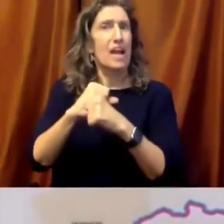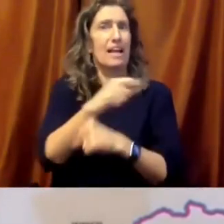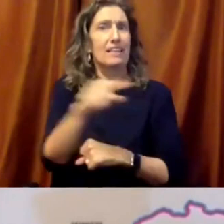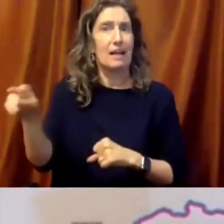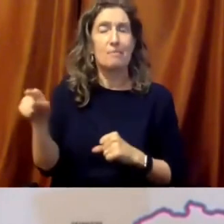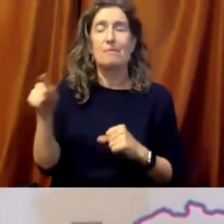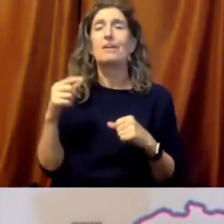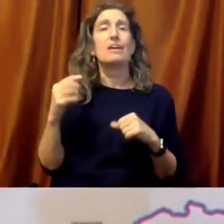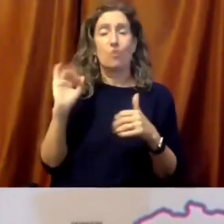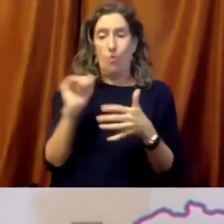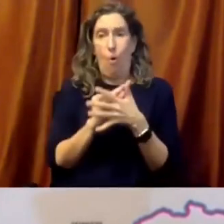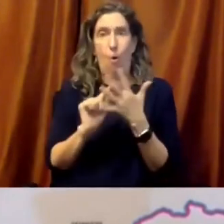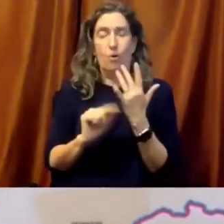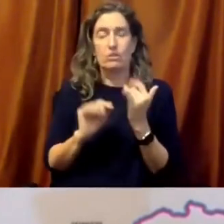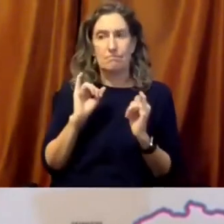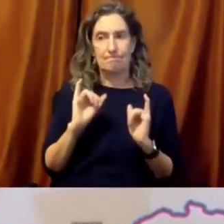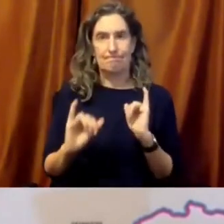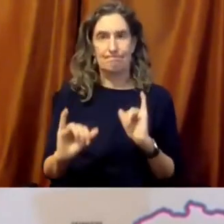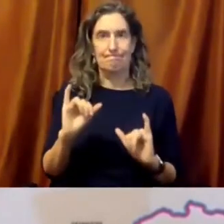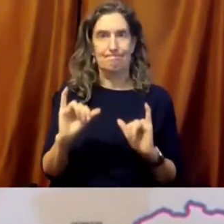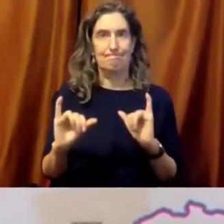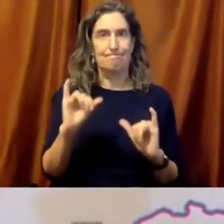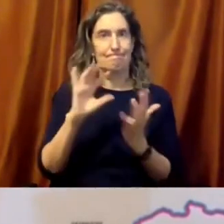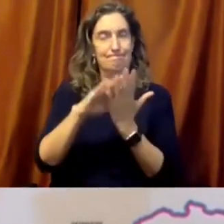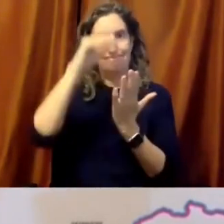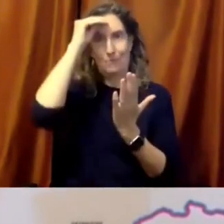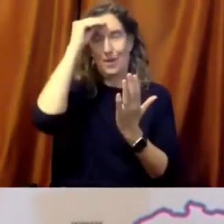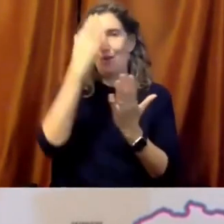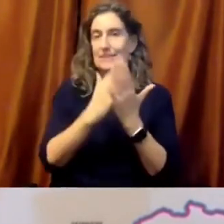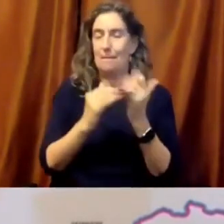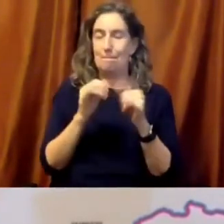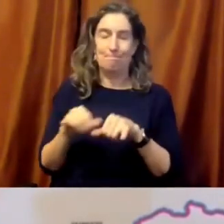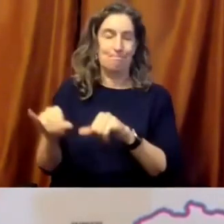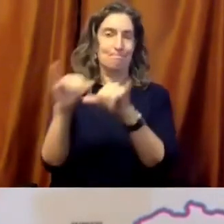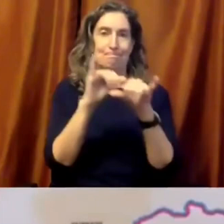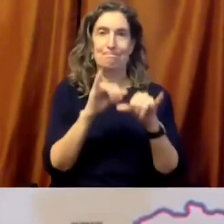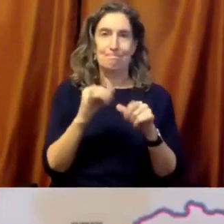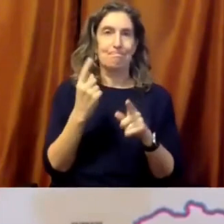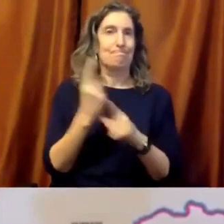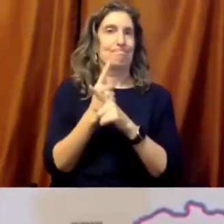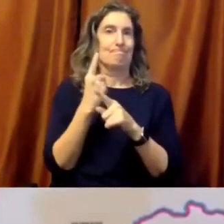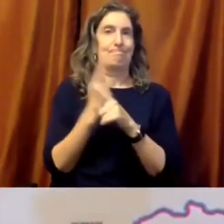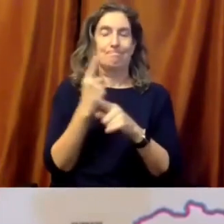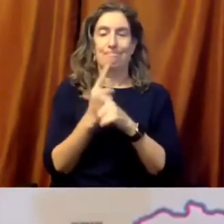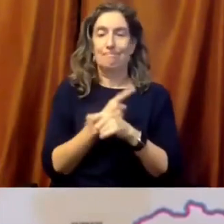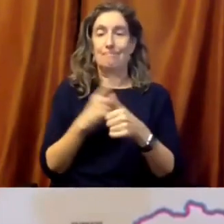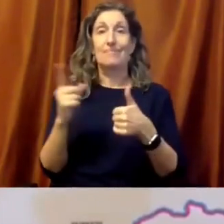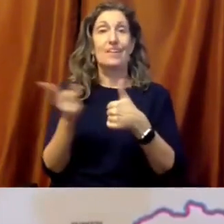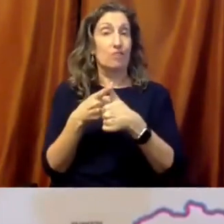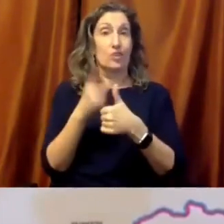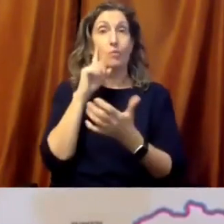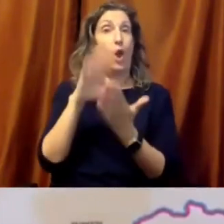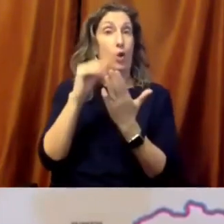First, teachers and students need to be safely together in schools. Ask any parent. Ask any teacher.